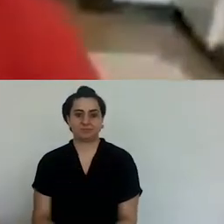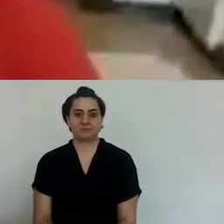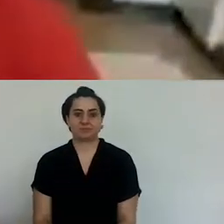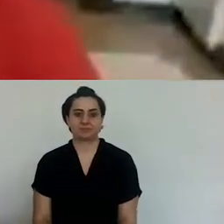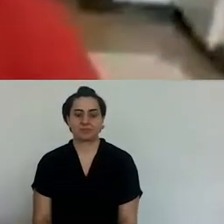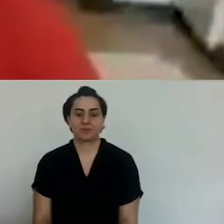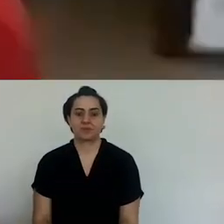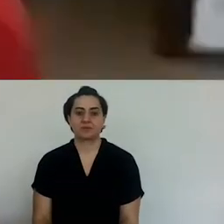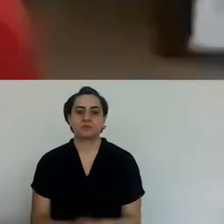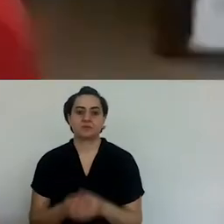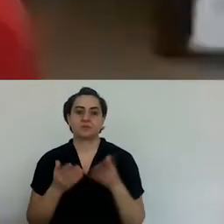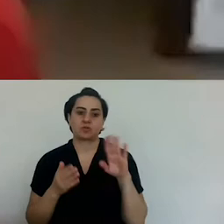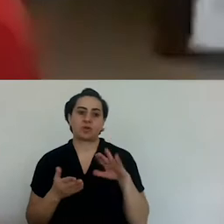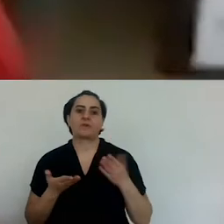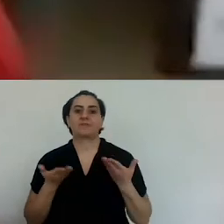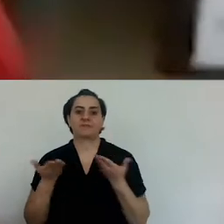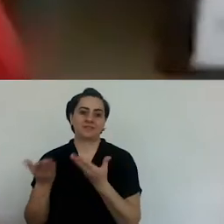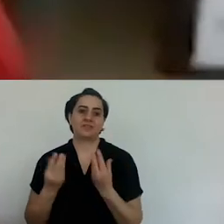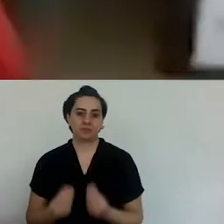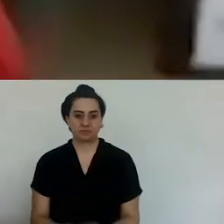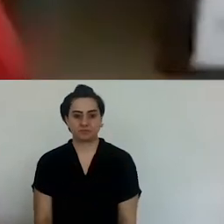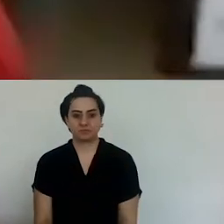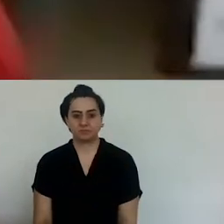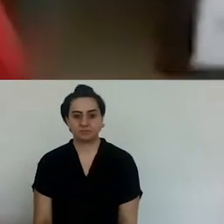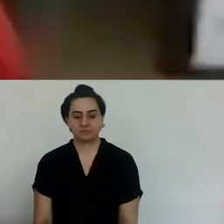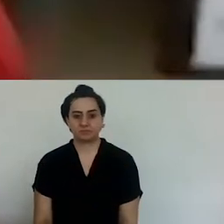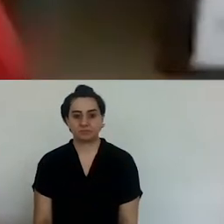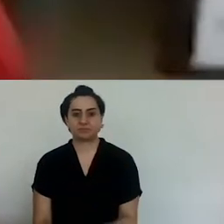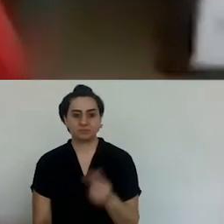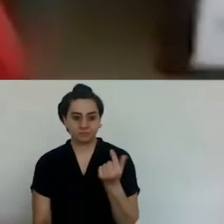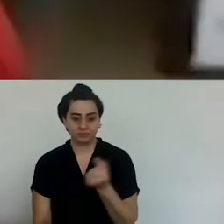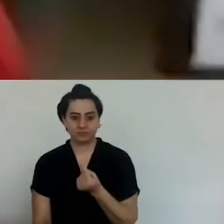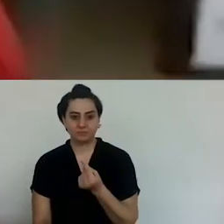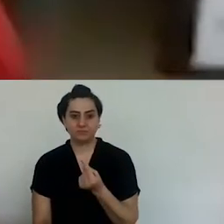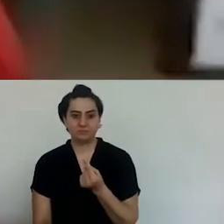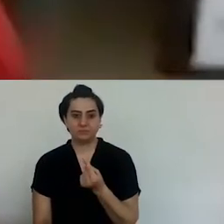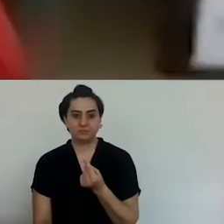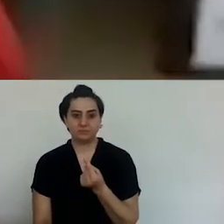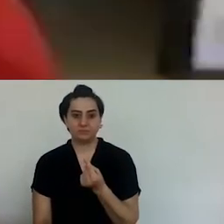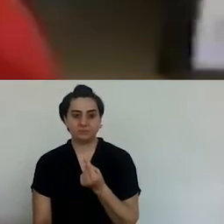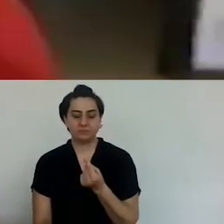on the fish that is going to be cooked. Put them in the oven.